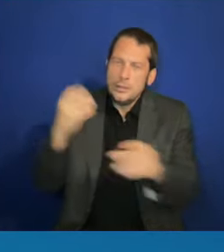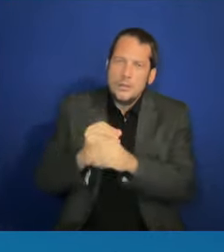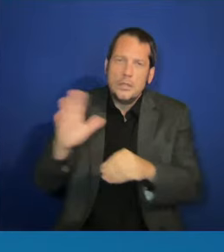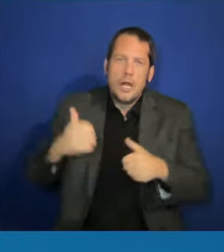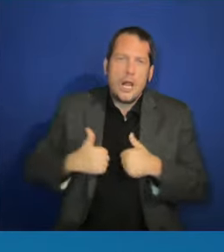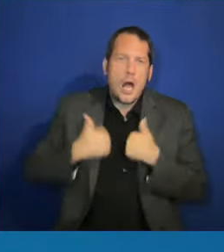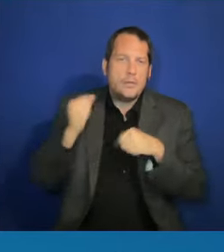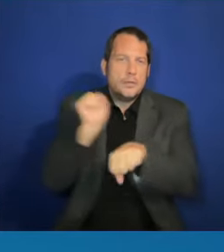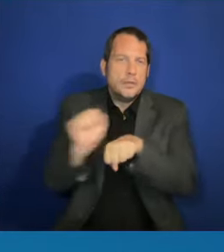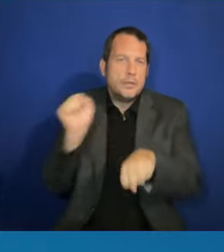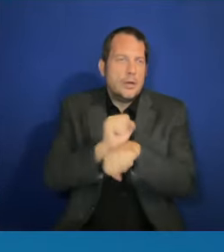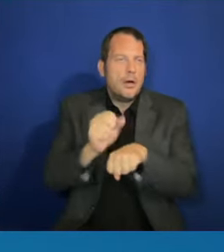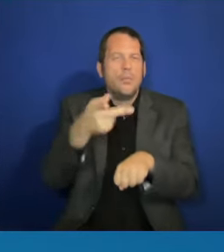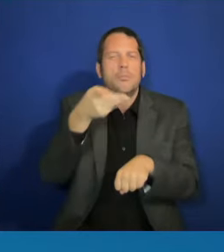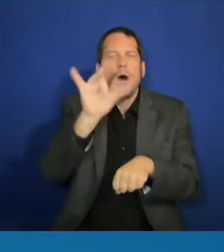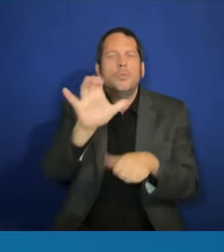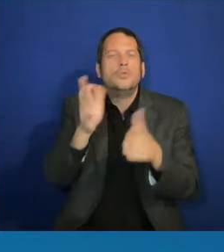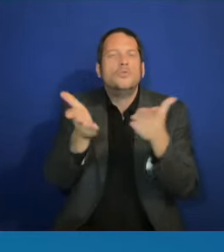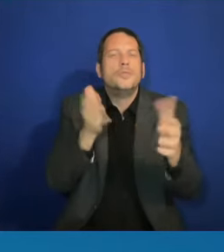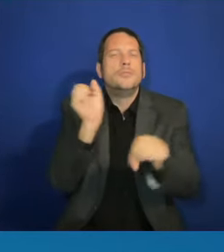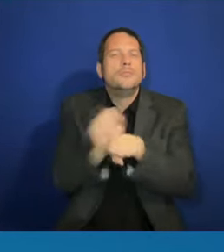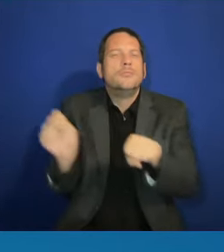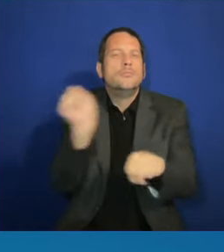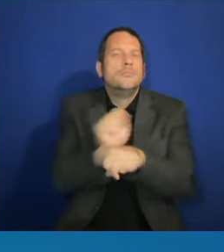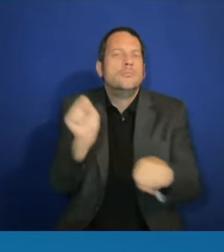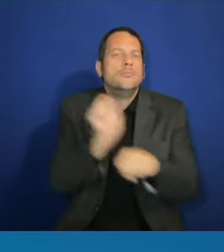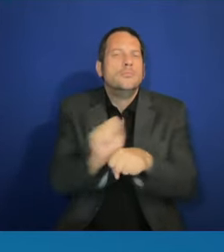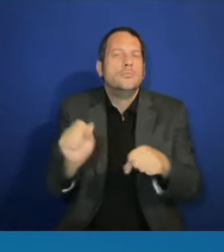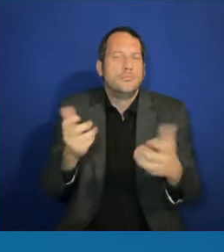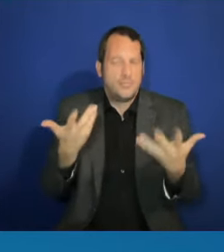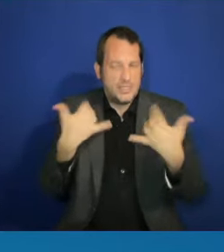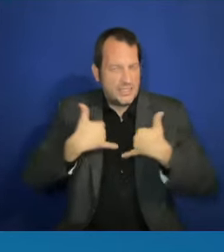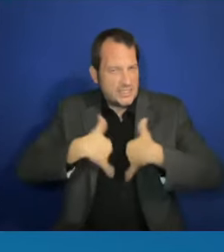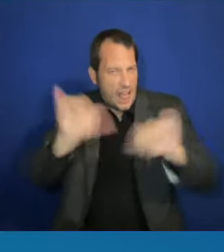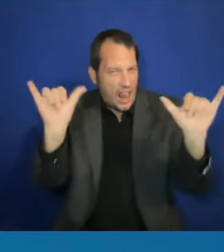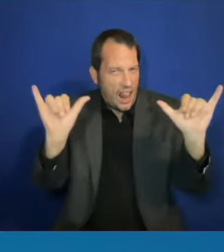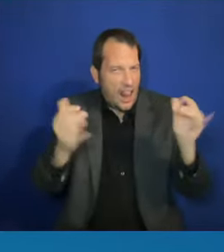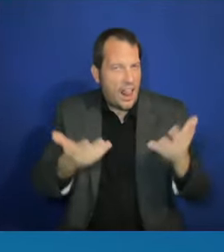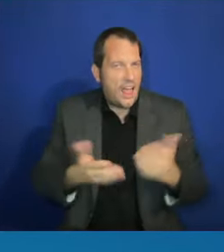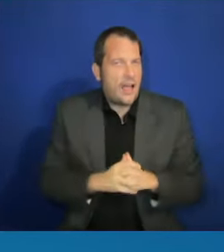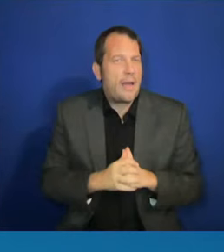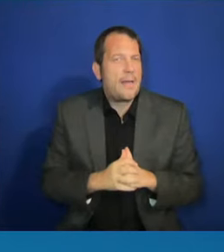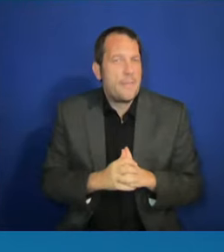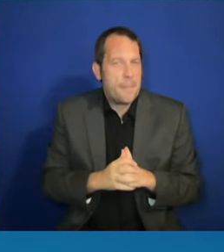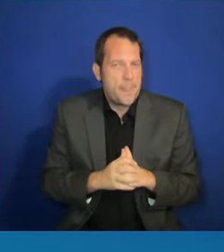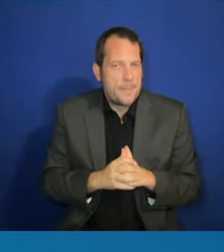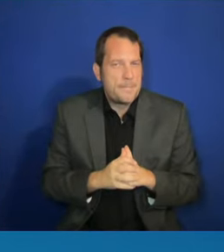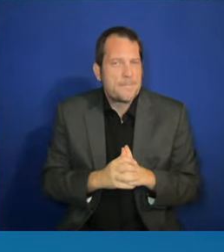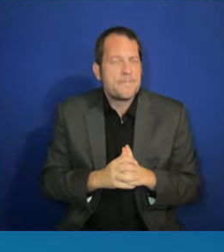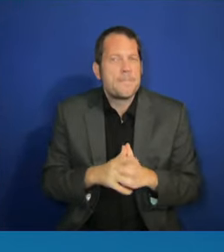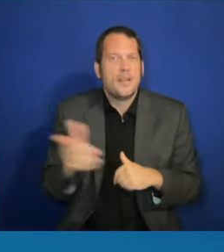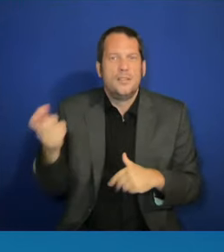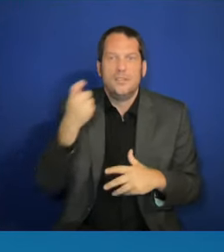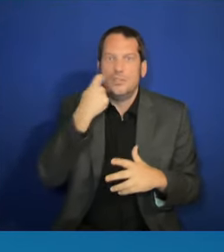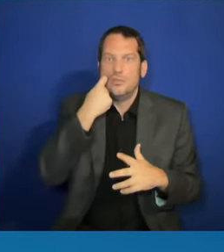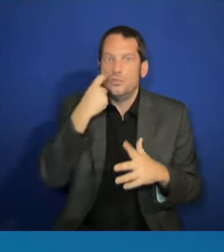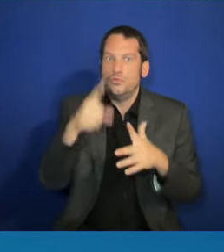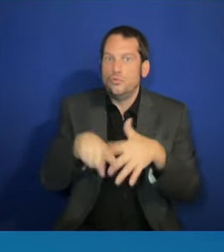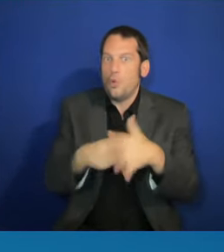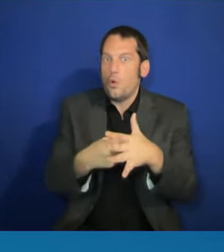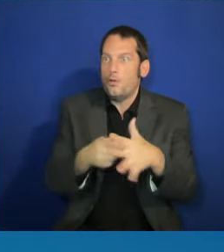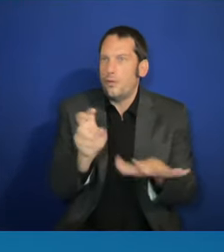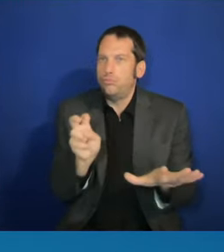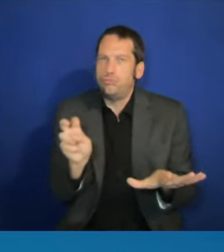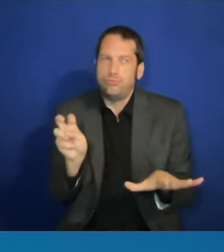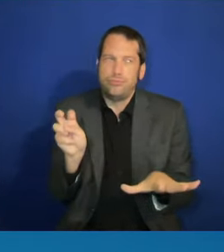In fact, she recently embarked in a college tour throughout America to mobilize